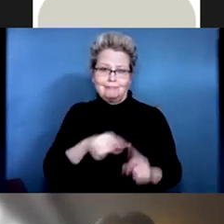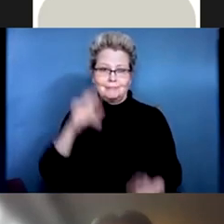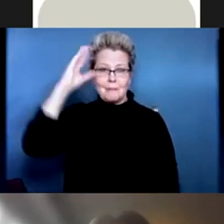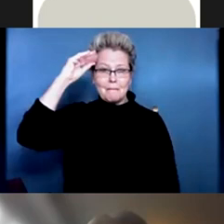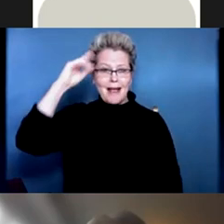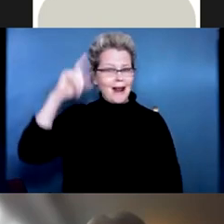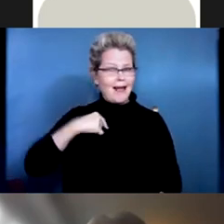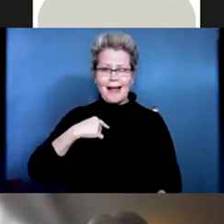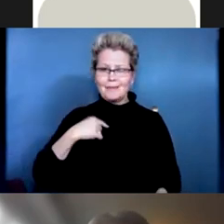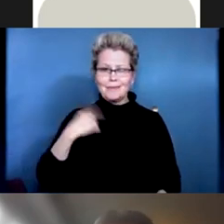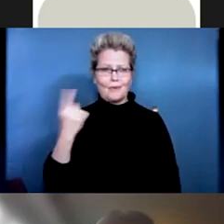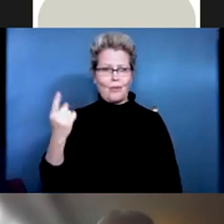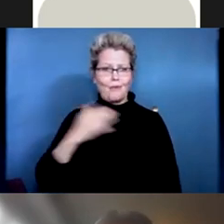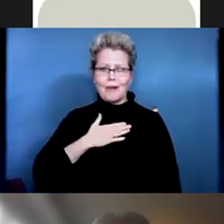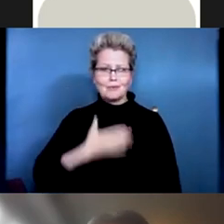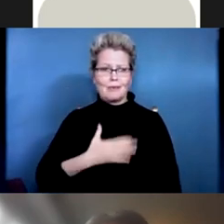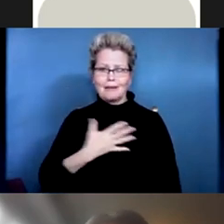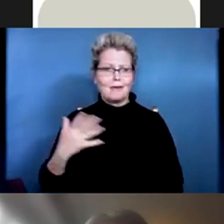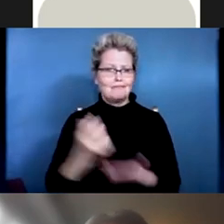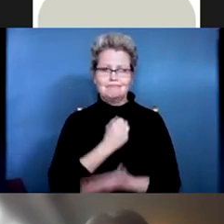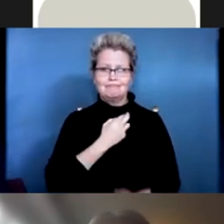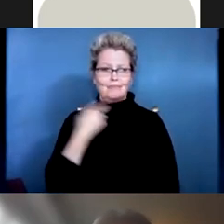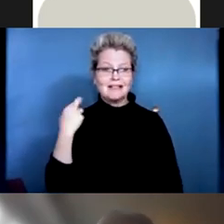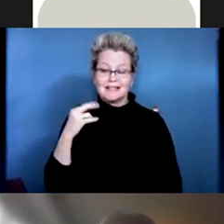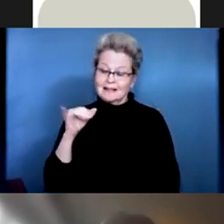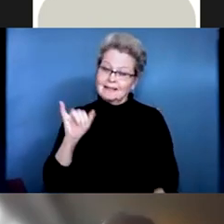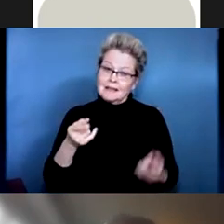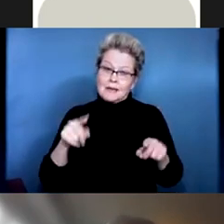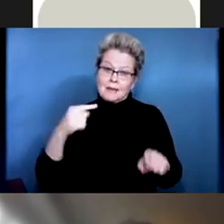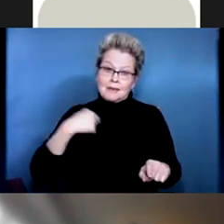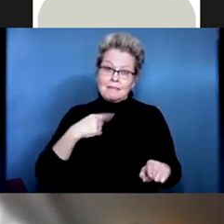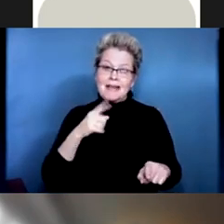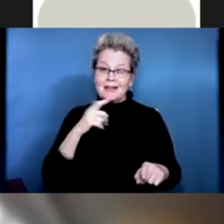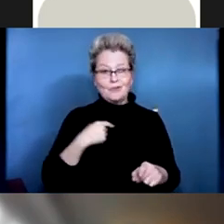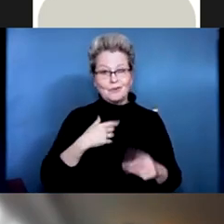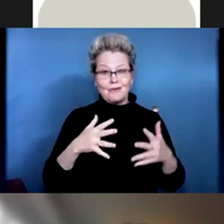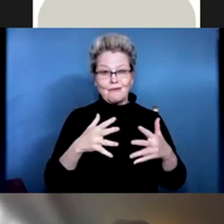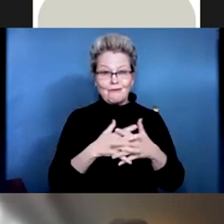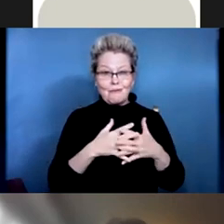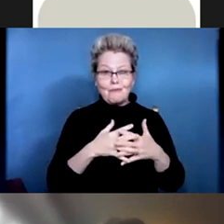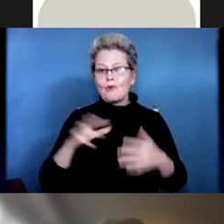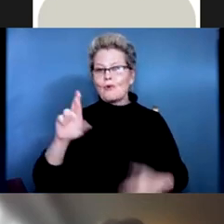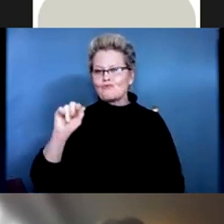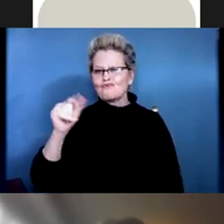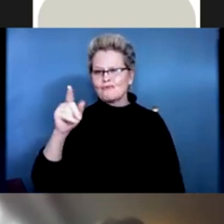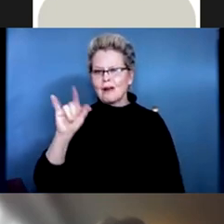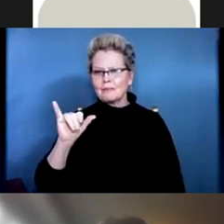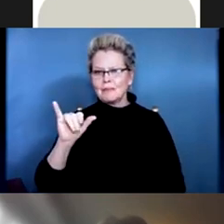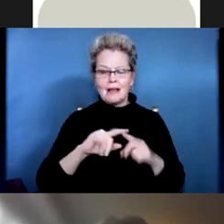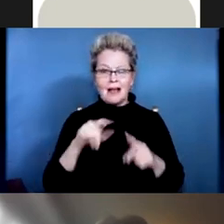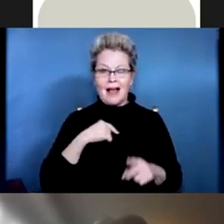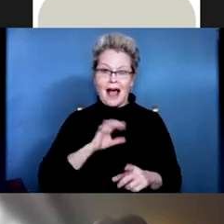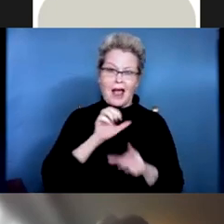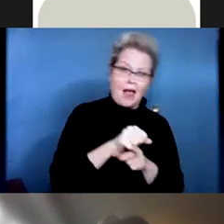how my injury happened, playing rugby, tackling somebody the wrong way. So, so this is a distribution of the